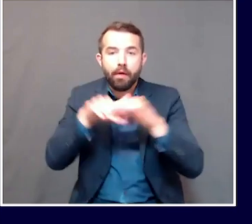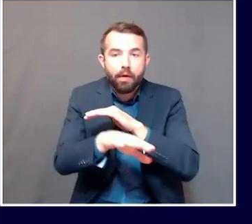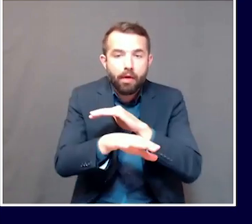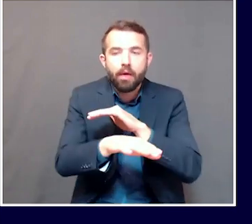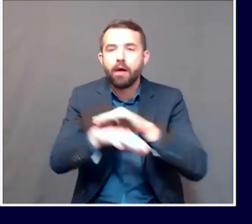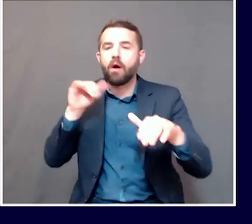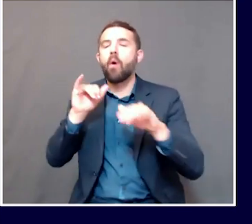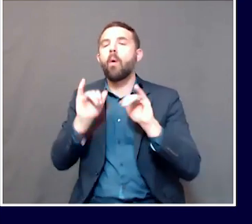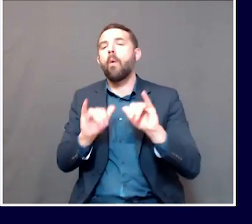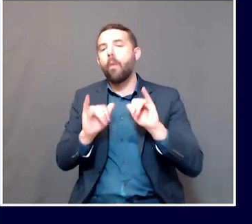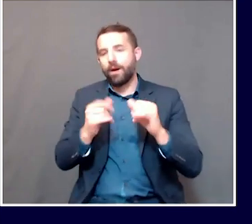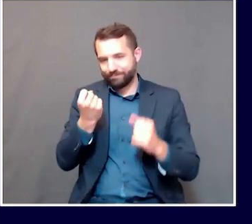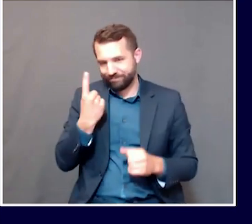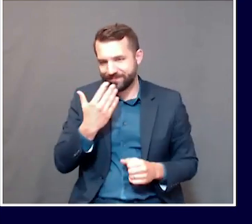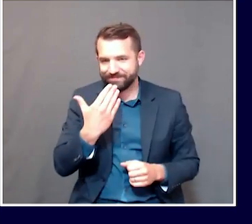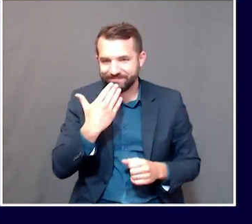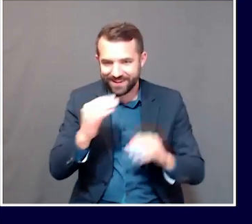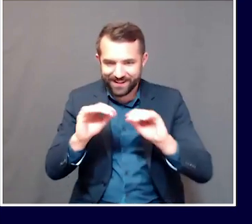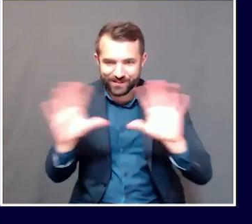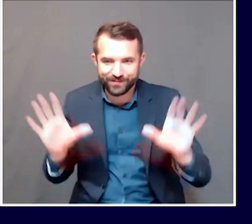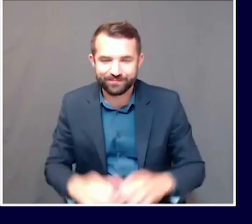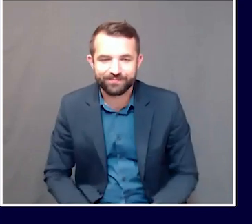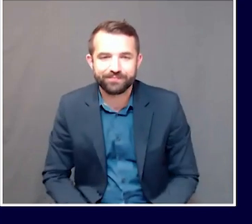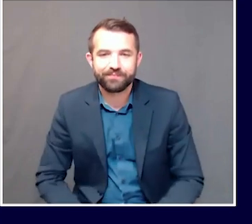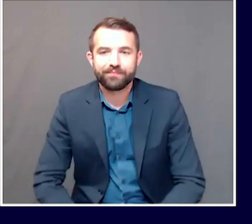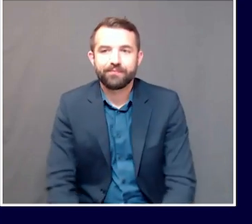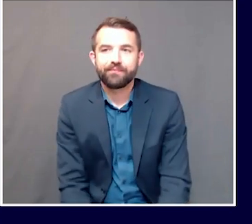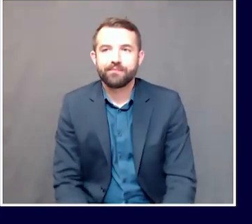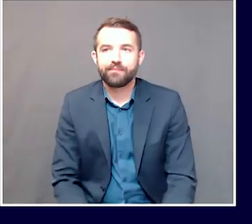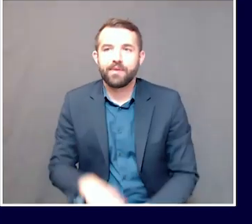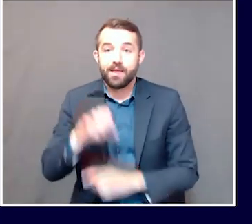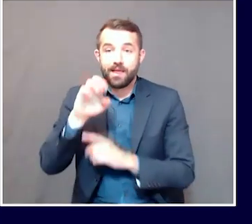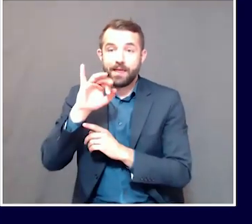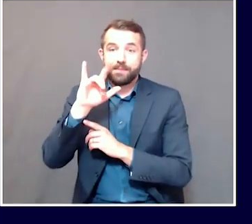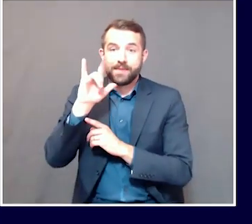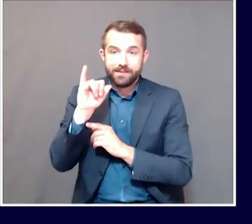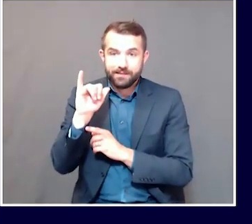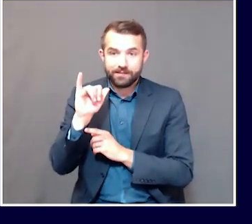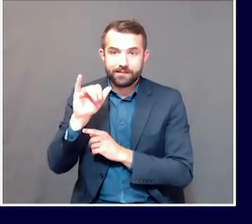And we are going to turn to Emily Tadlock at WABI next.